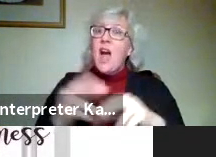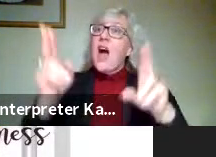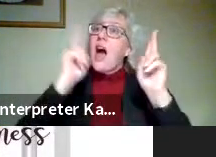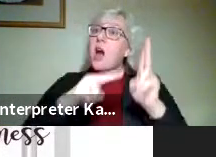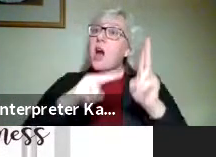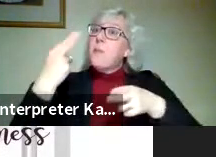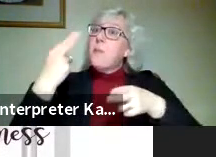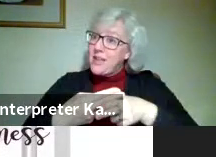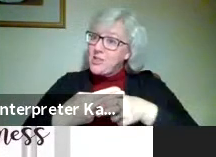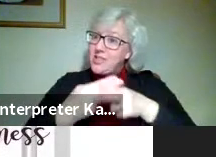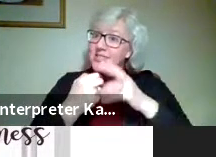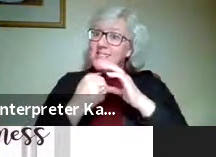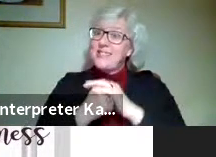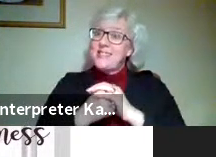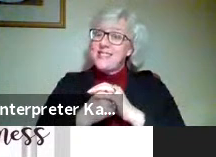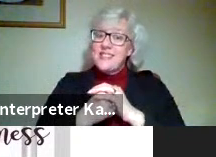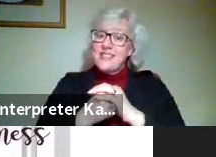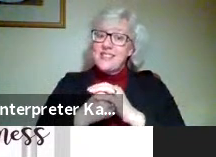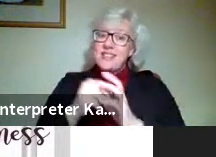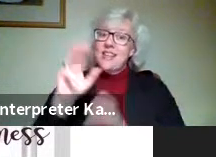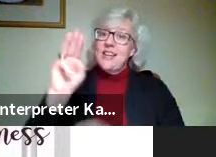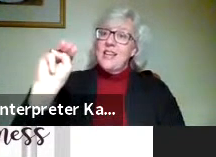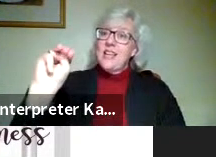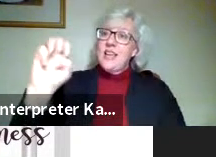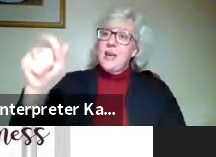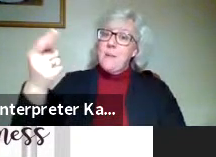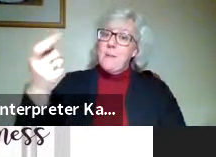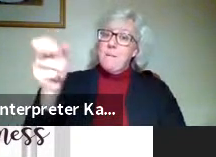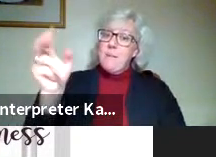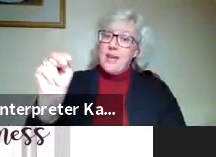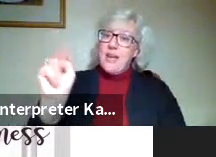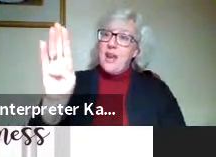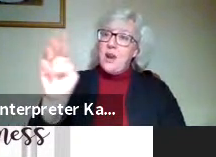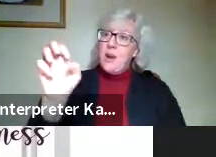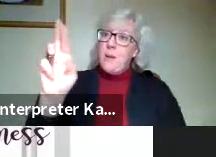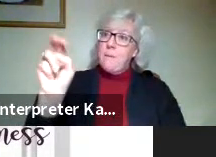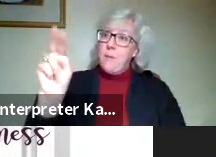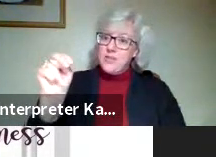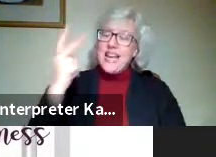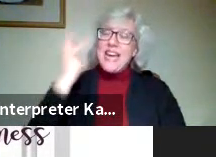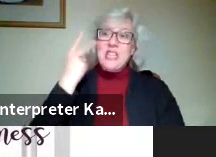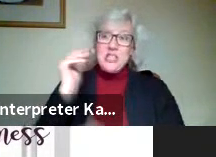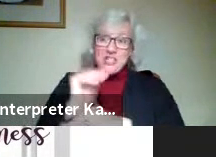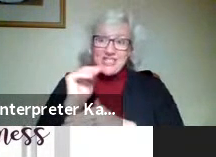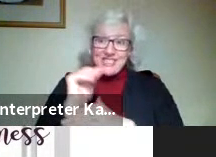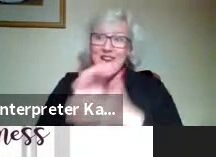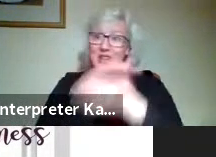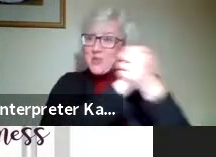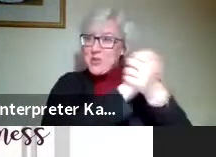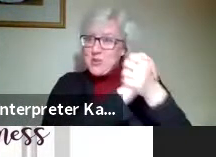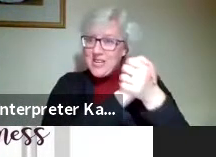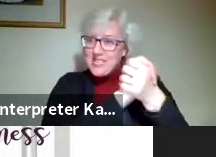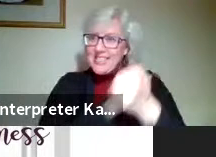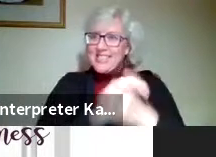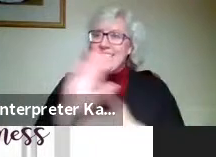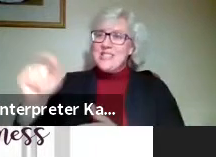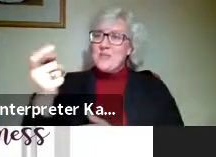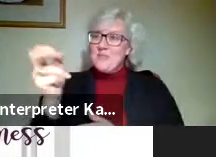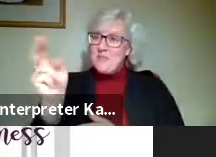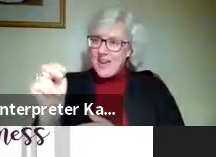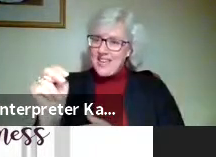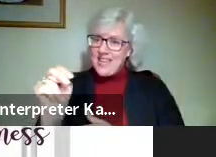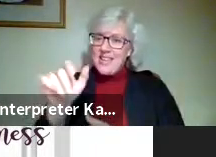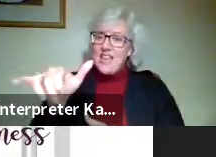Honorable mention, Megan Burns. I did see Megan is with us tonight. So, congratulations, Megan, for your